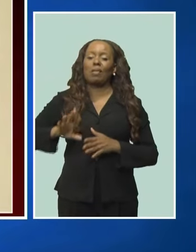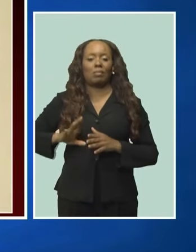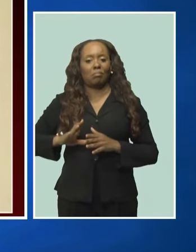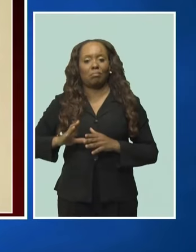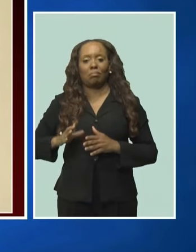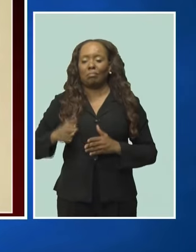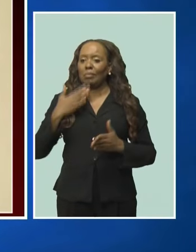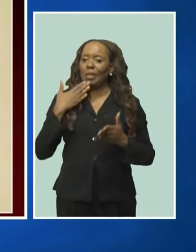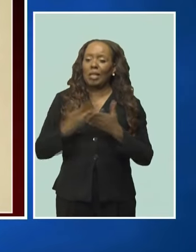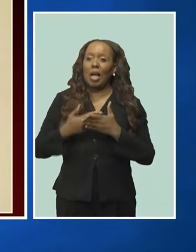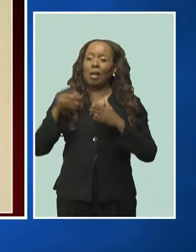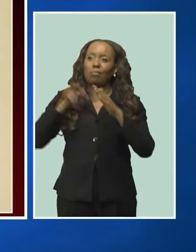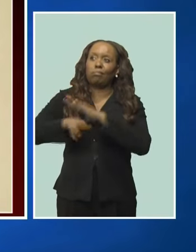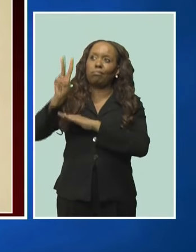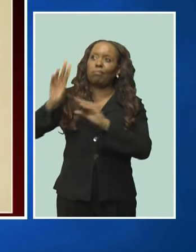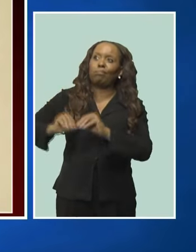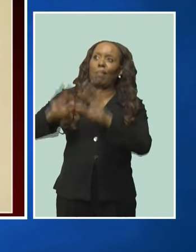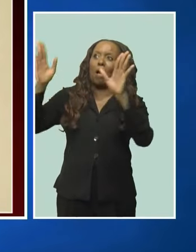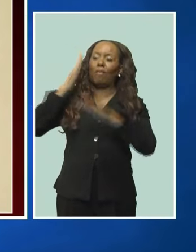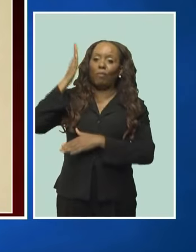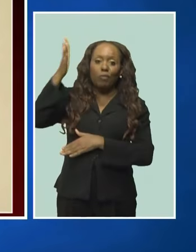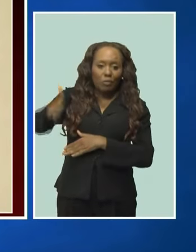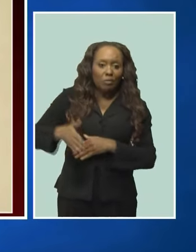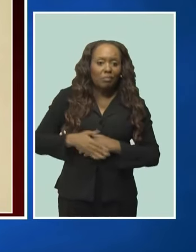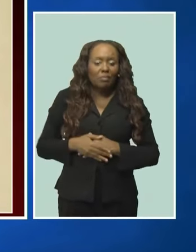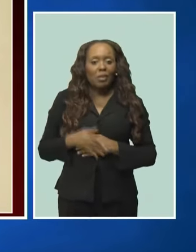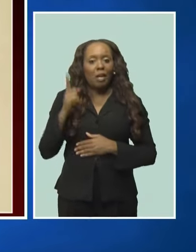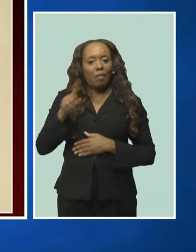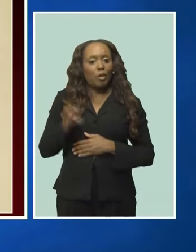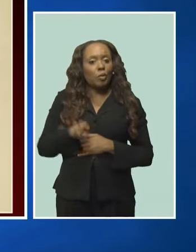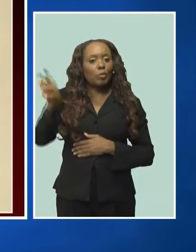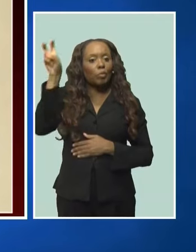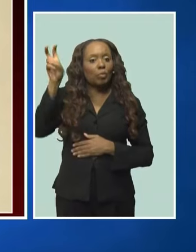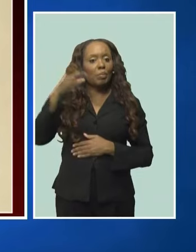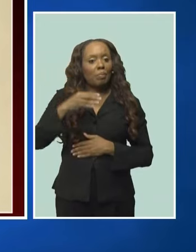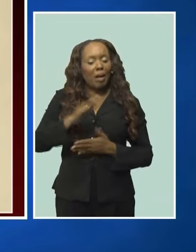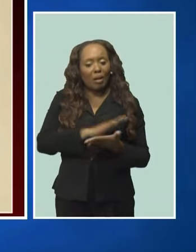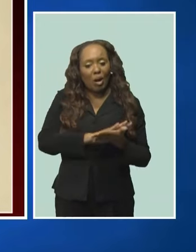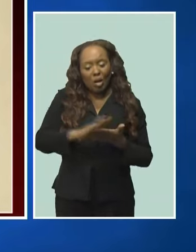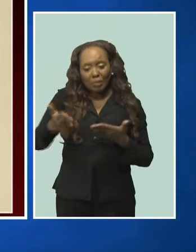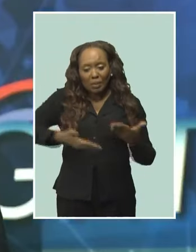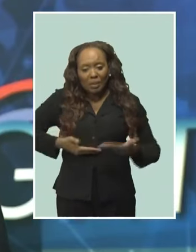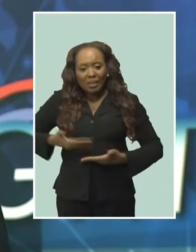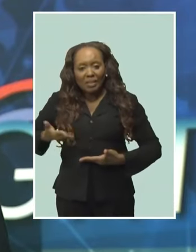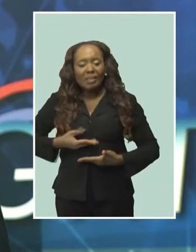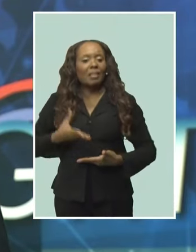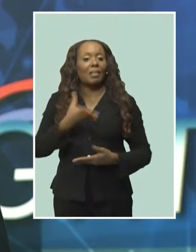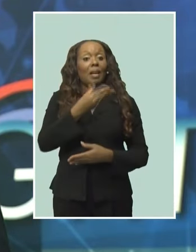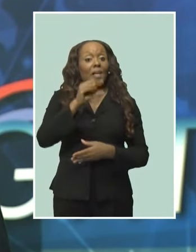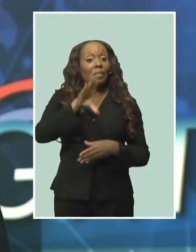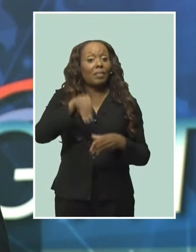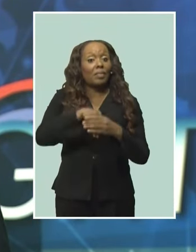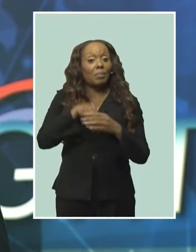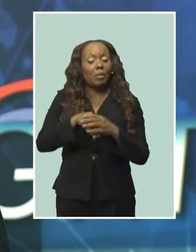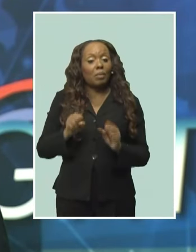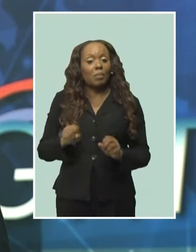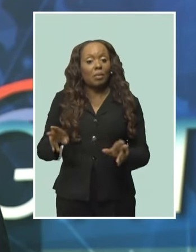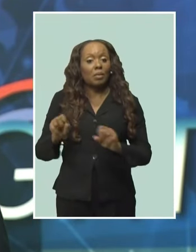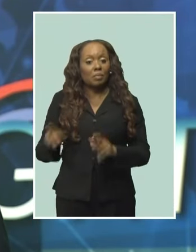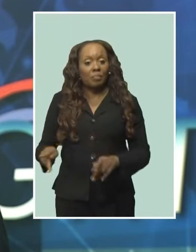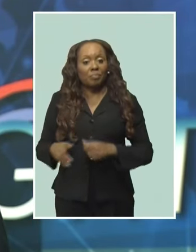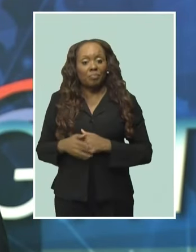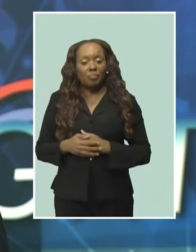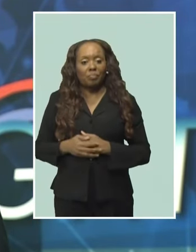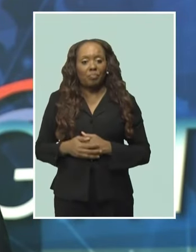Barbados in terms of tourism and hospitality, but also investment opportunities and the like. The Barbados Tourism Marketing